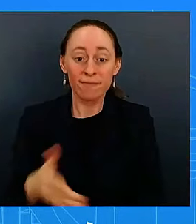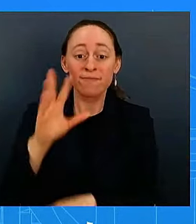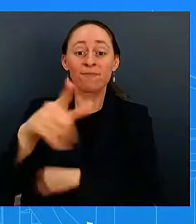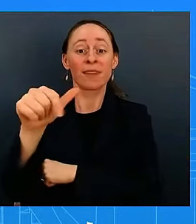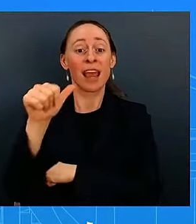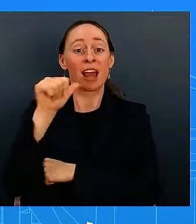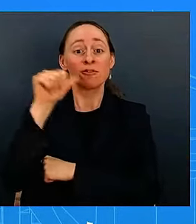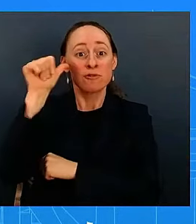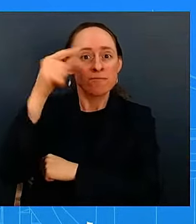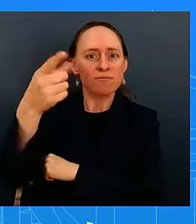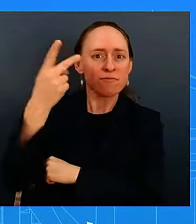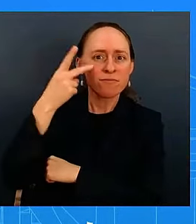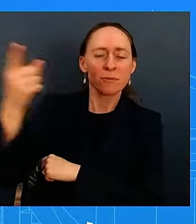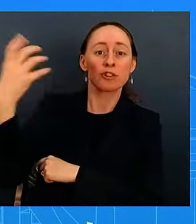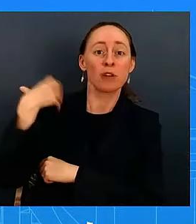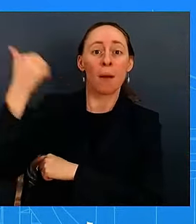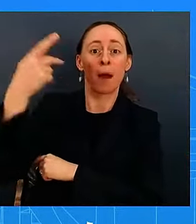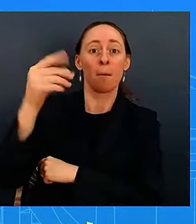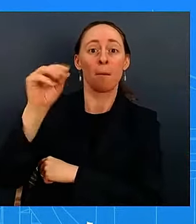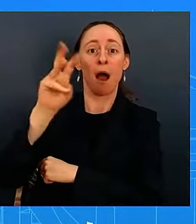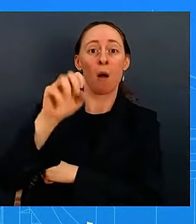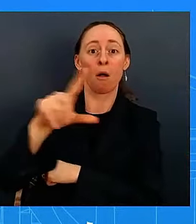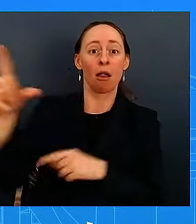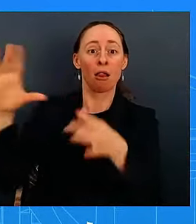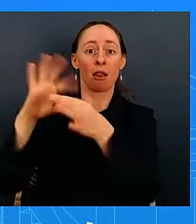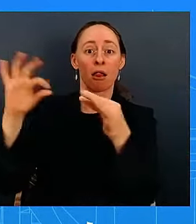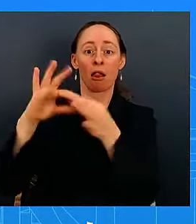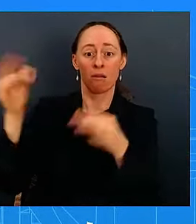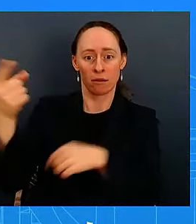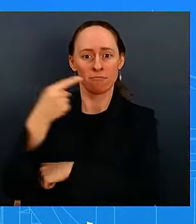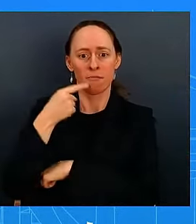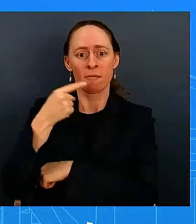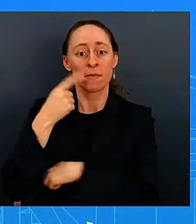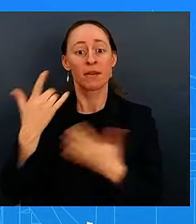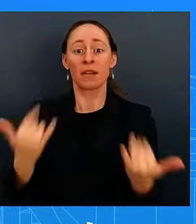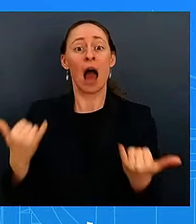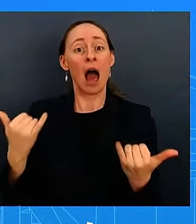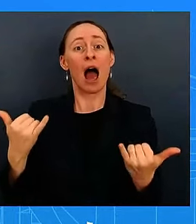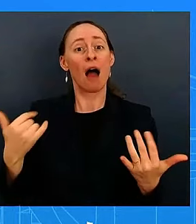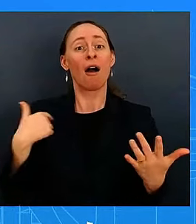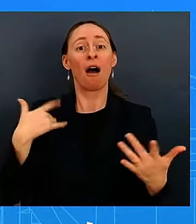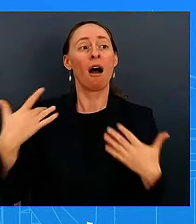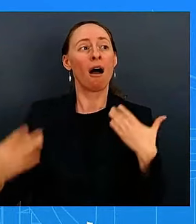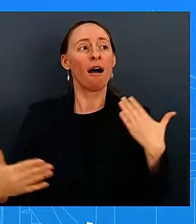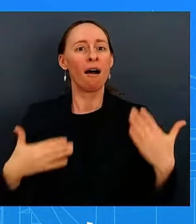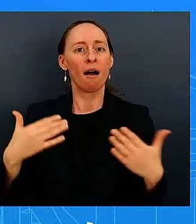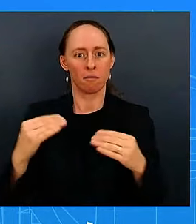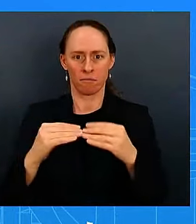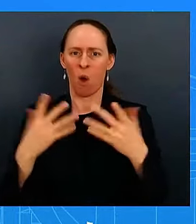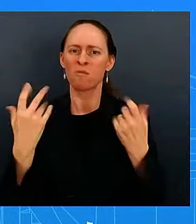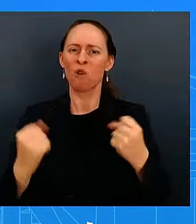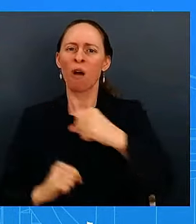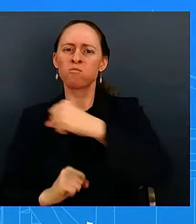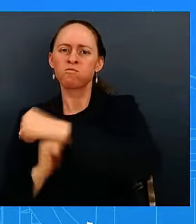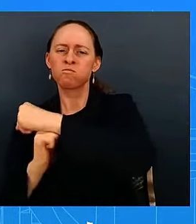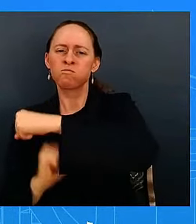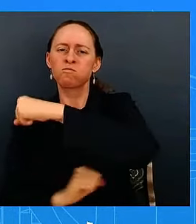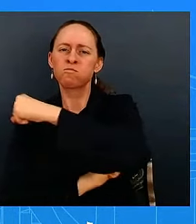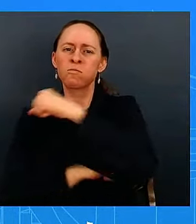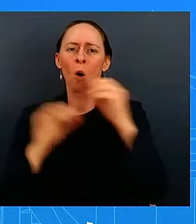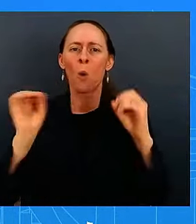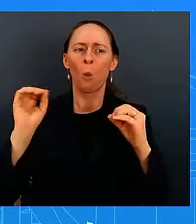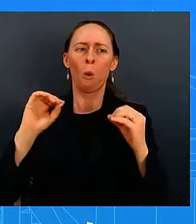an economy that is getting back to the kinds of conditions that uh uh we've wanted to see for a long time